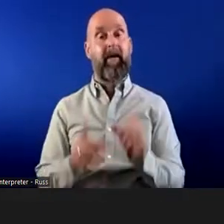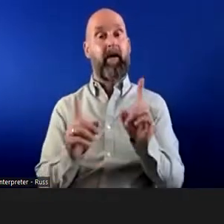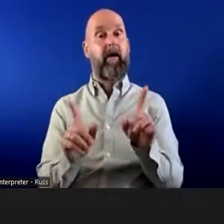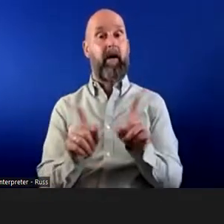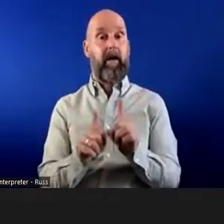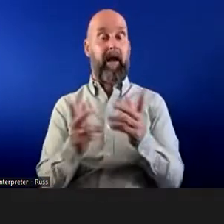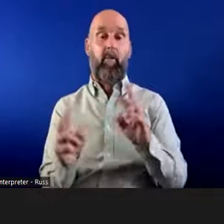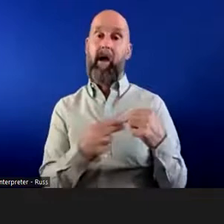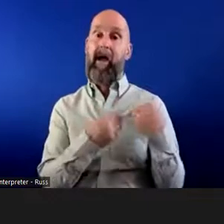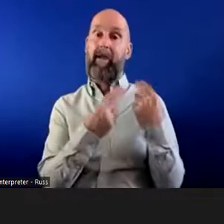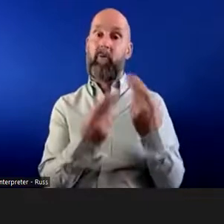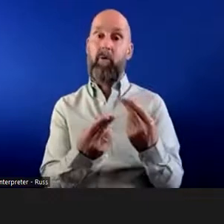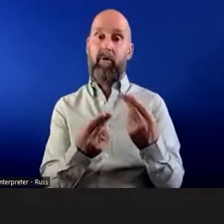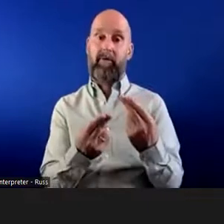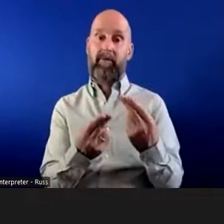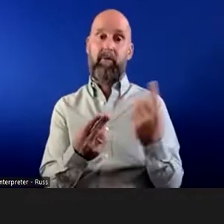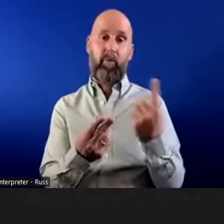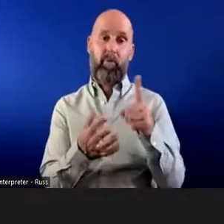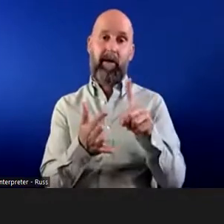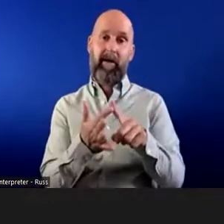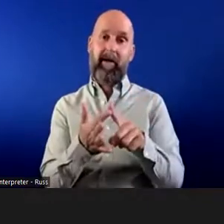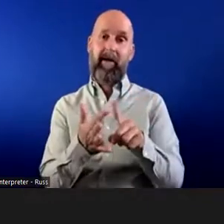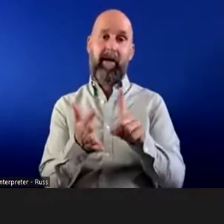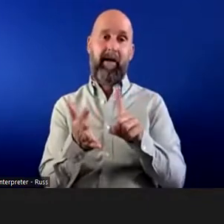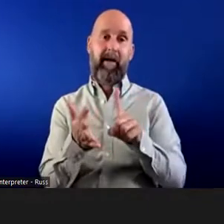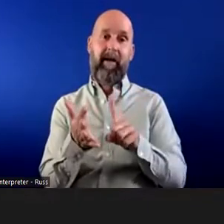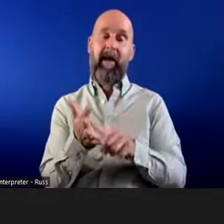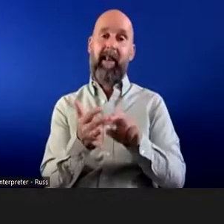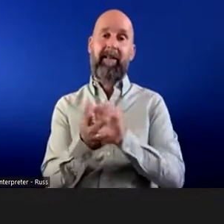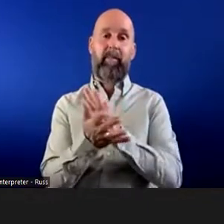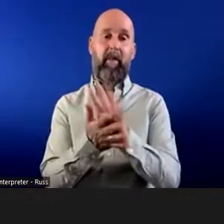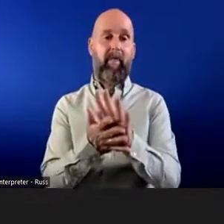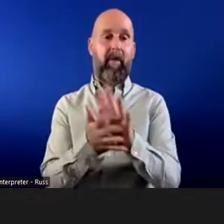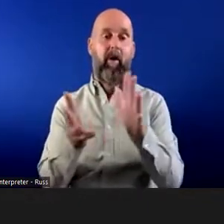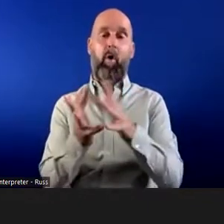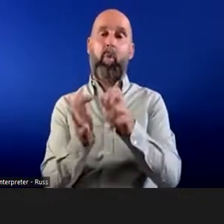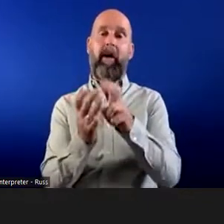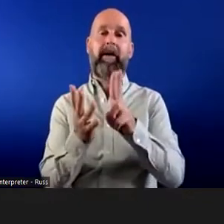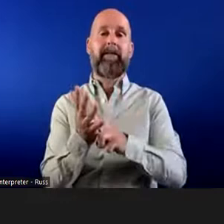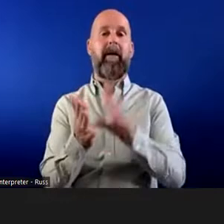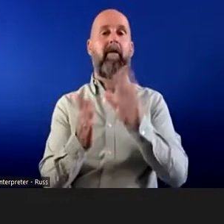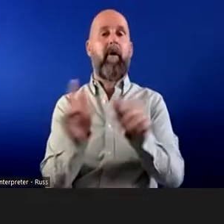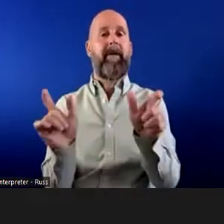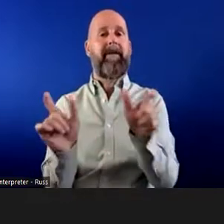hand over now to A Wilkinson from the Dyslexia Consultant.